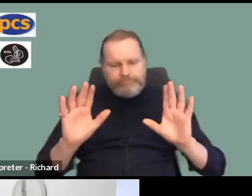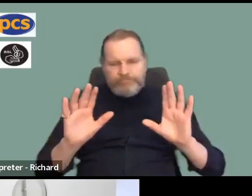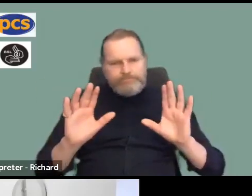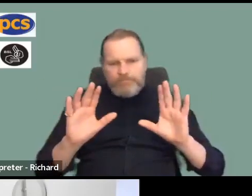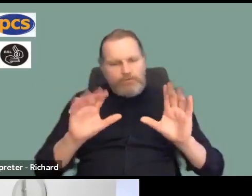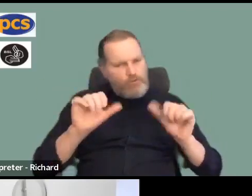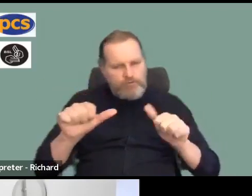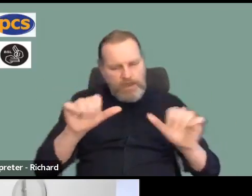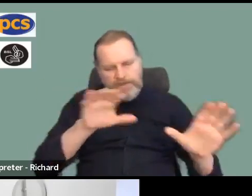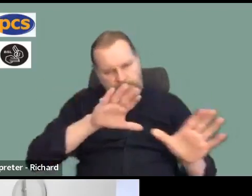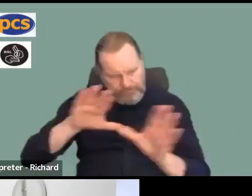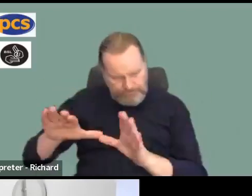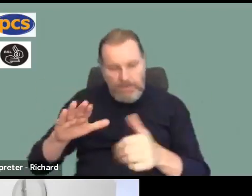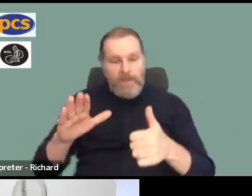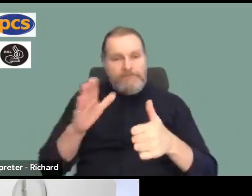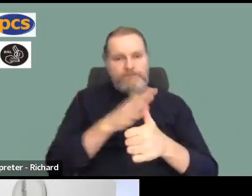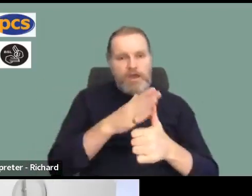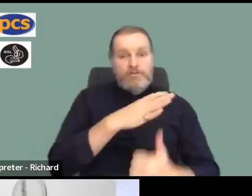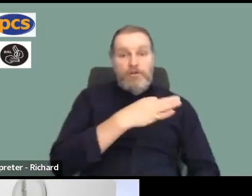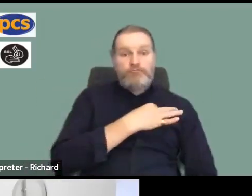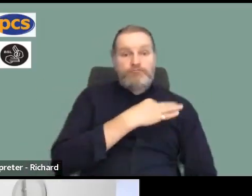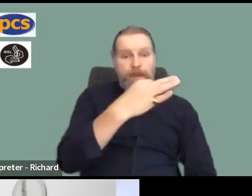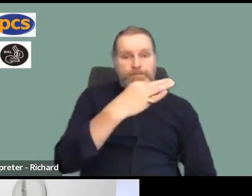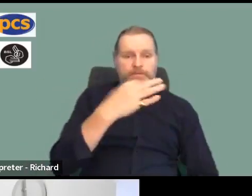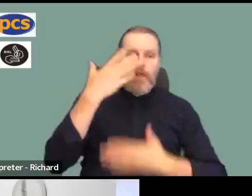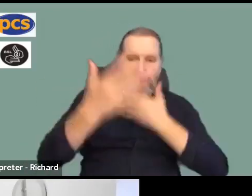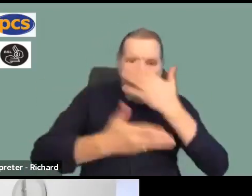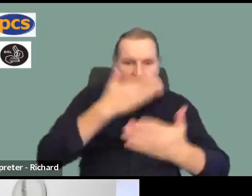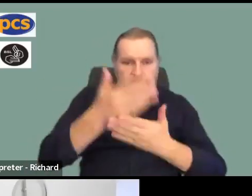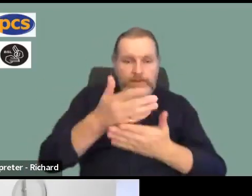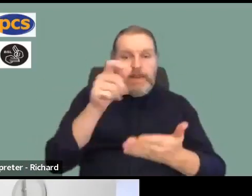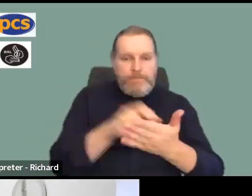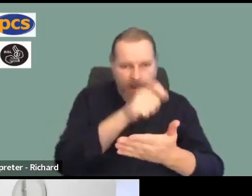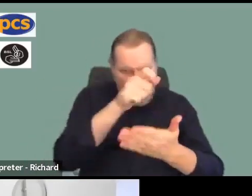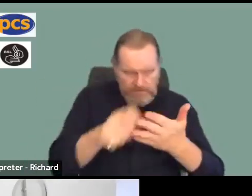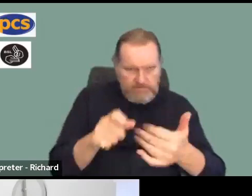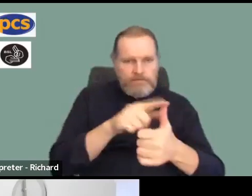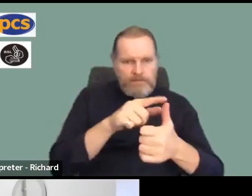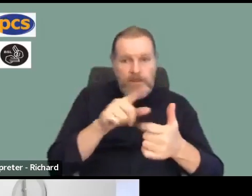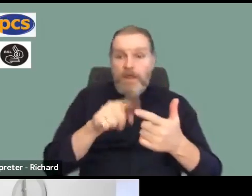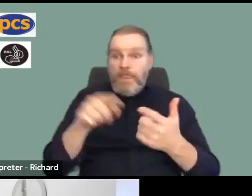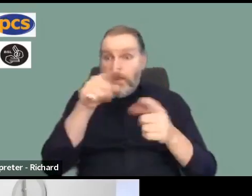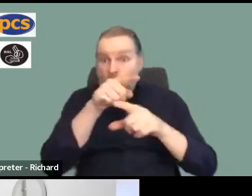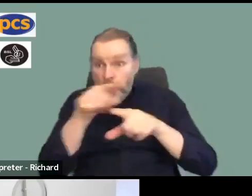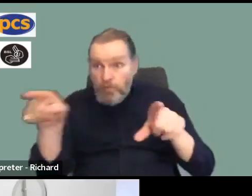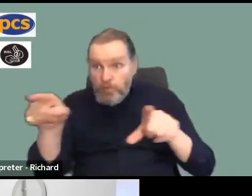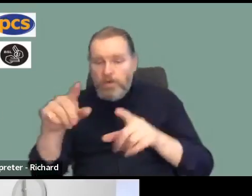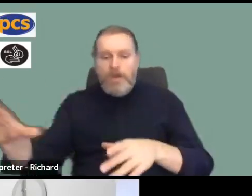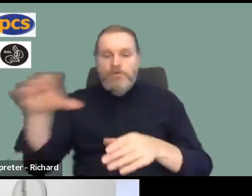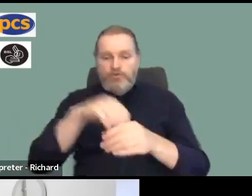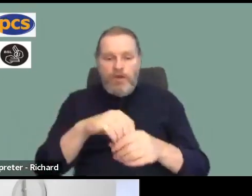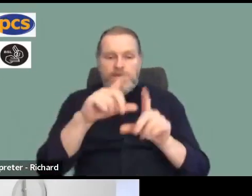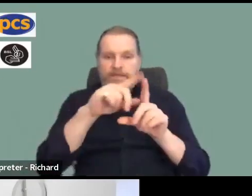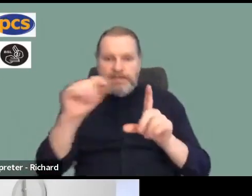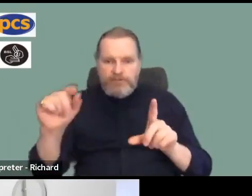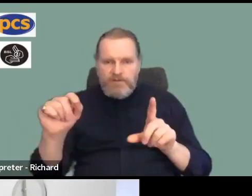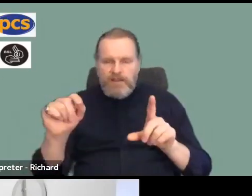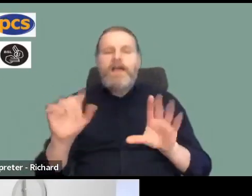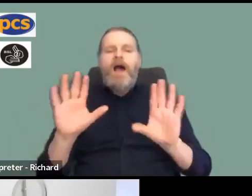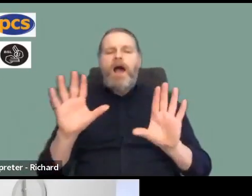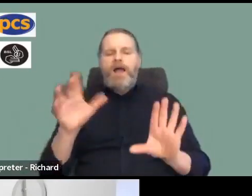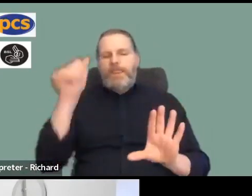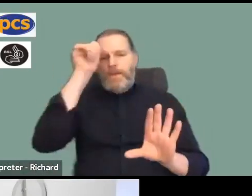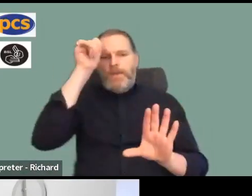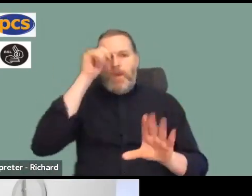and then register on our digital tools that they've done so, it allows us to know how many members have been spoken to about the